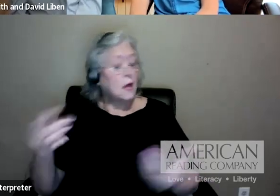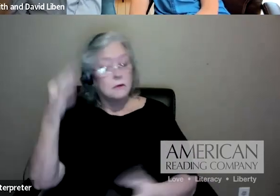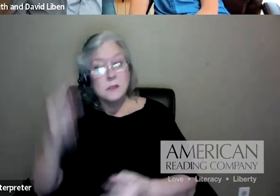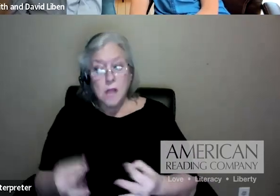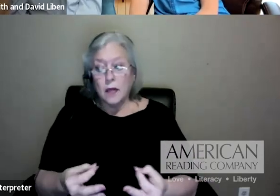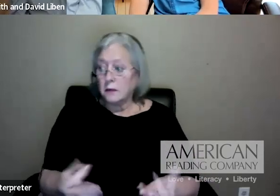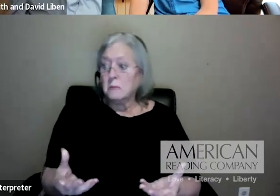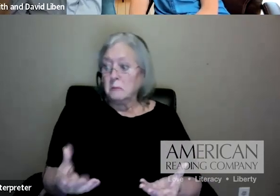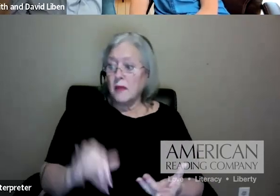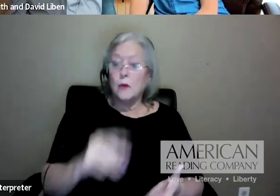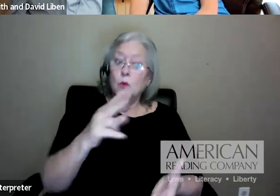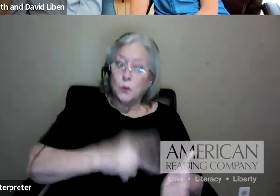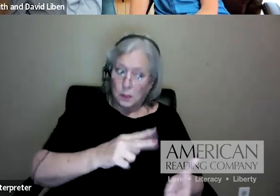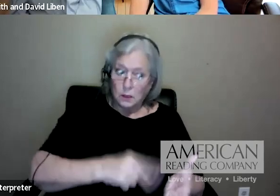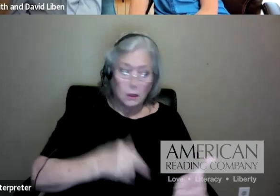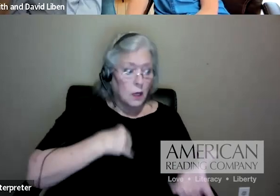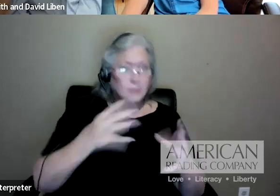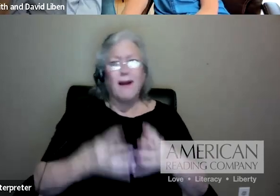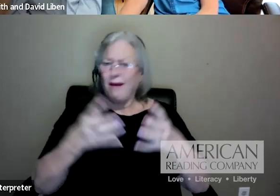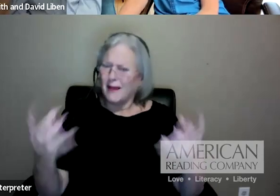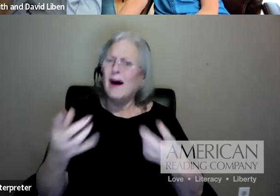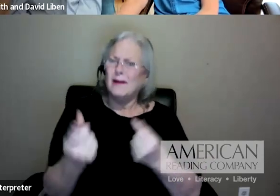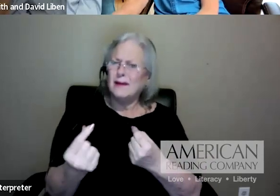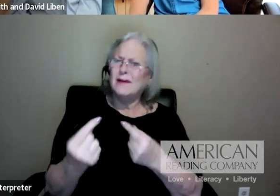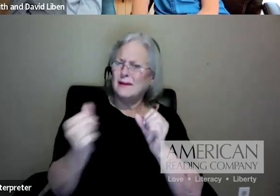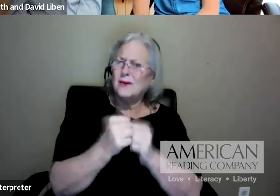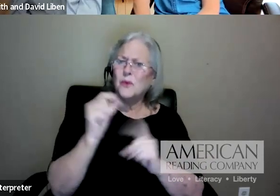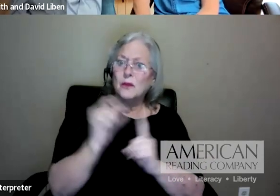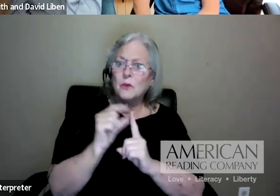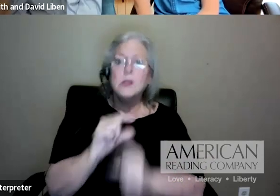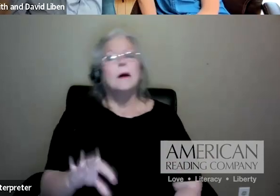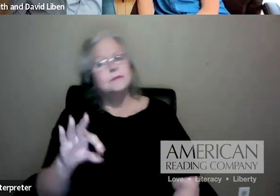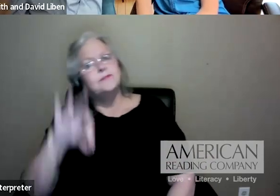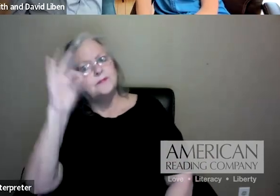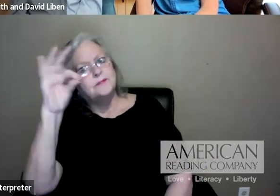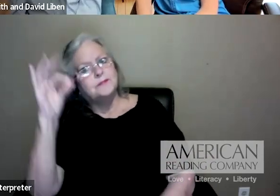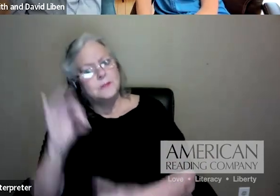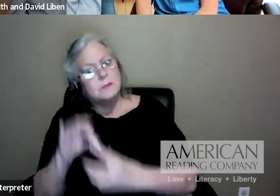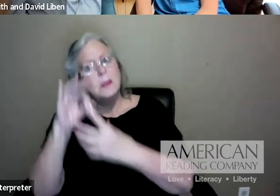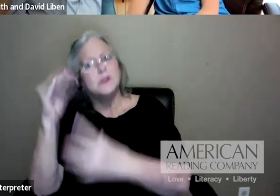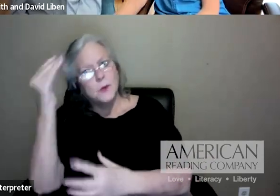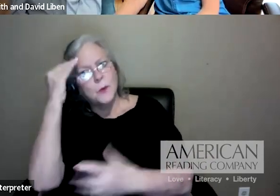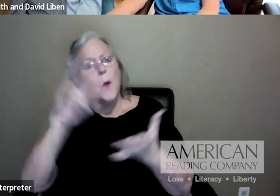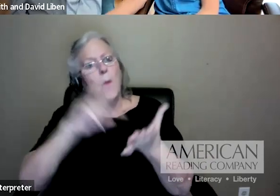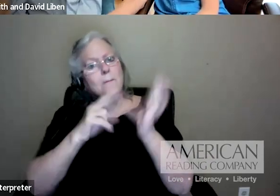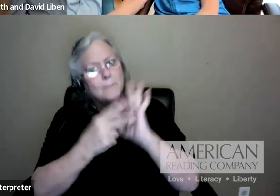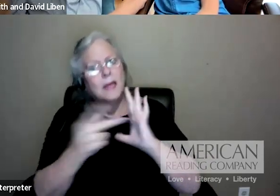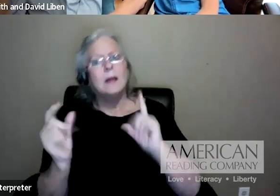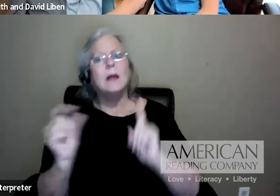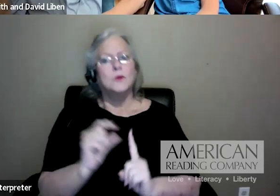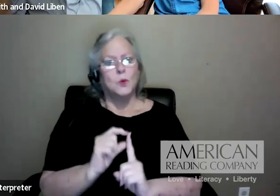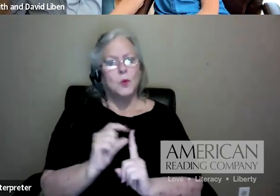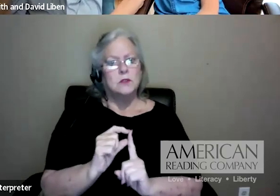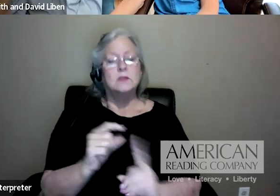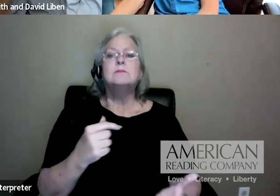especially if you know the meaning of those words. True enough. And I just want to underscore one thing